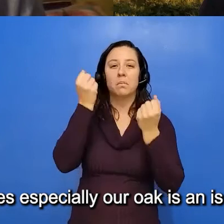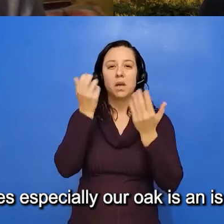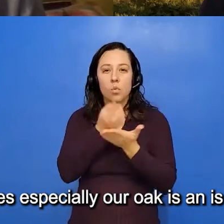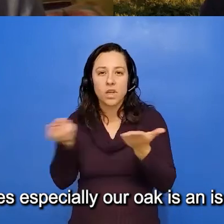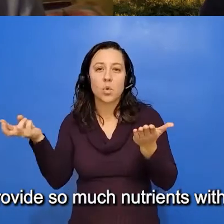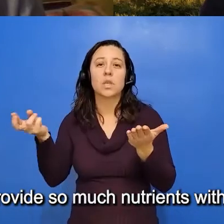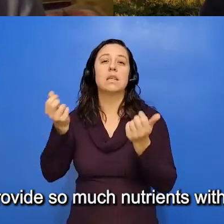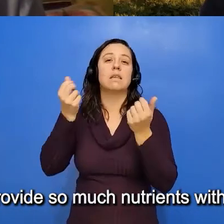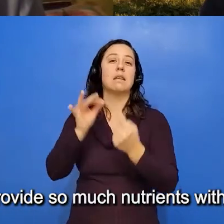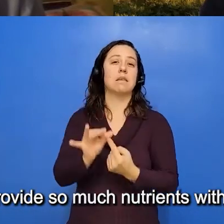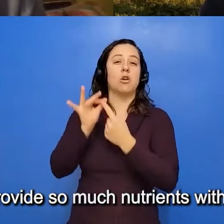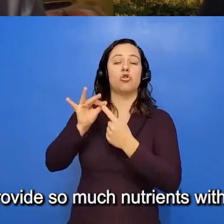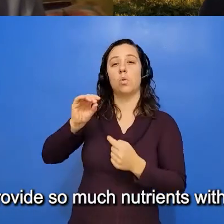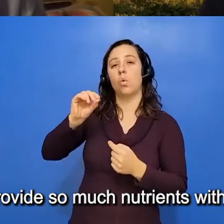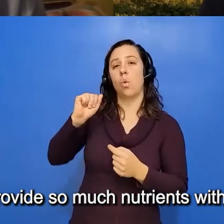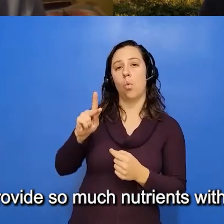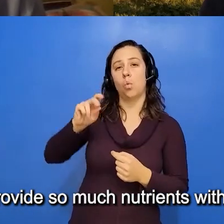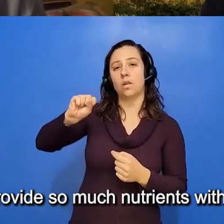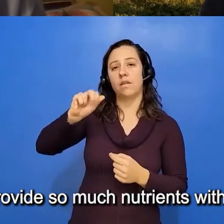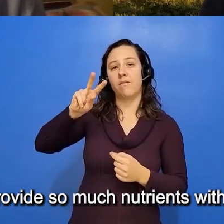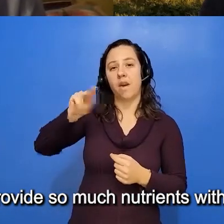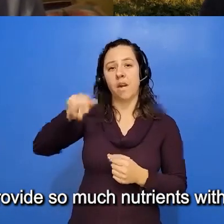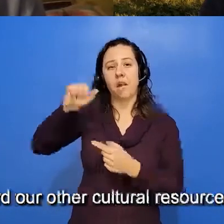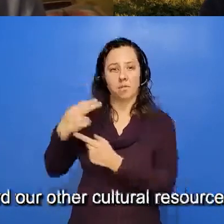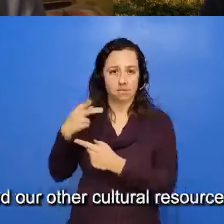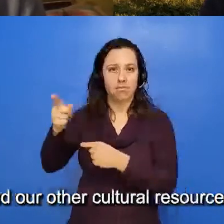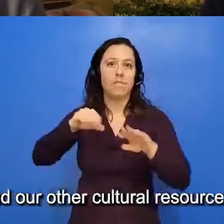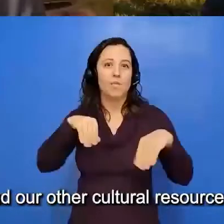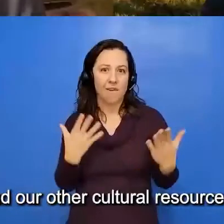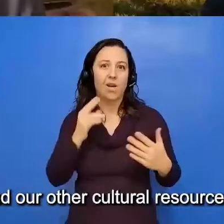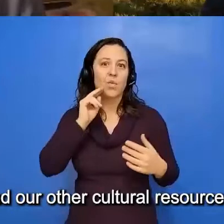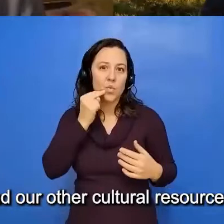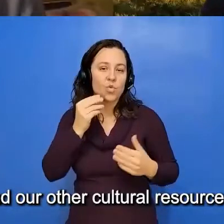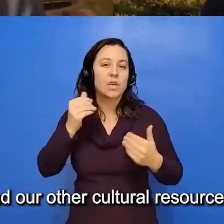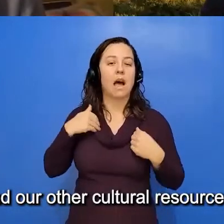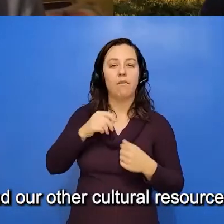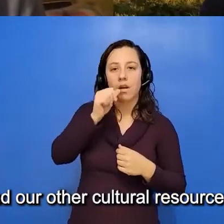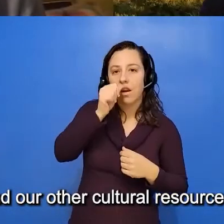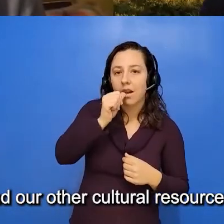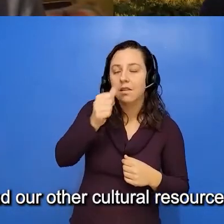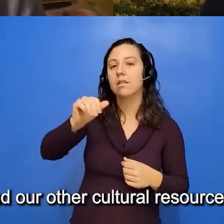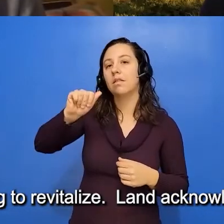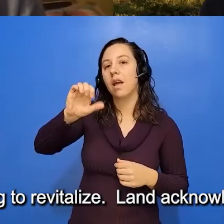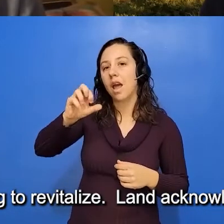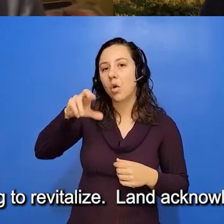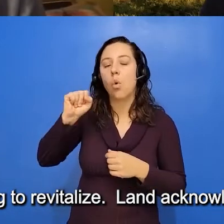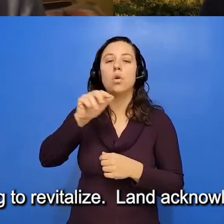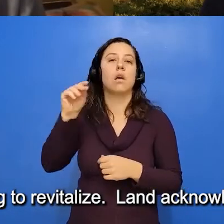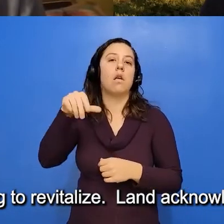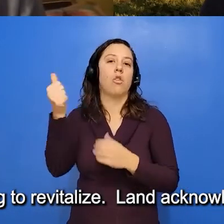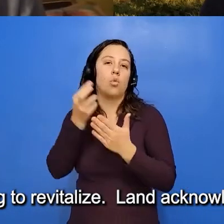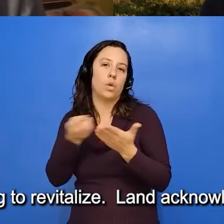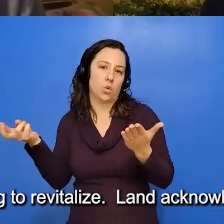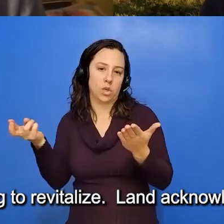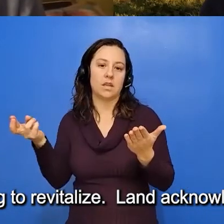savannas. And they provide so much nutrients with our acorns and our other cultural resources that we are